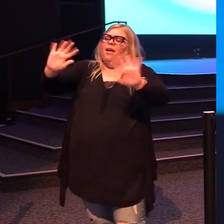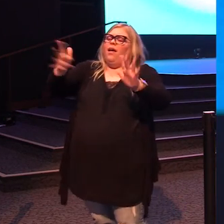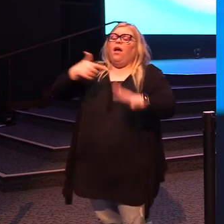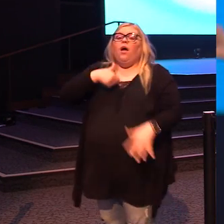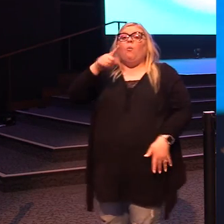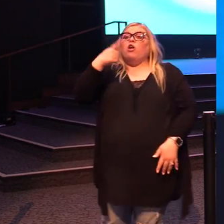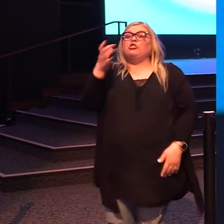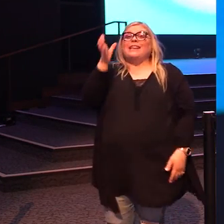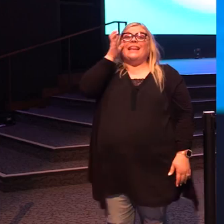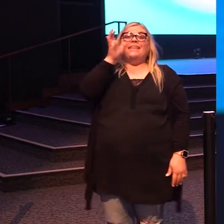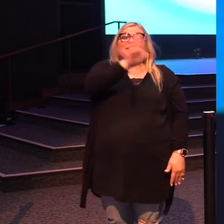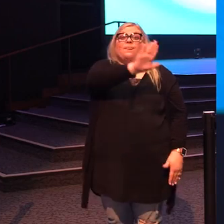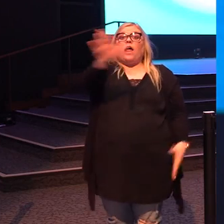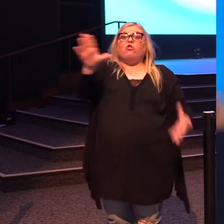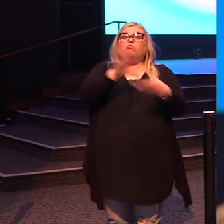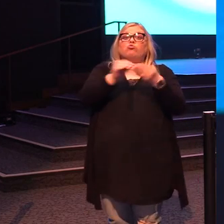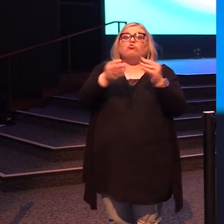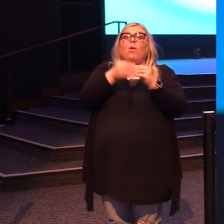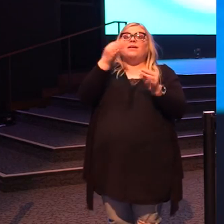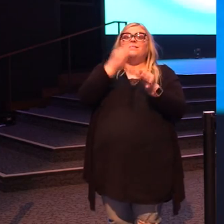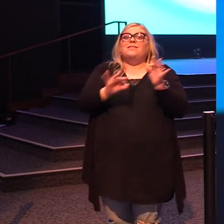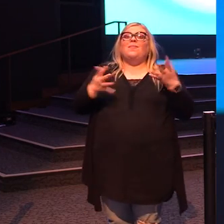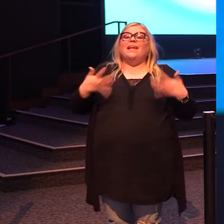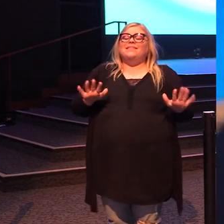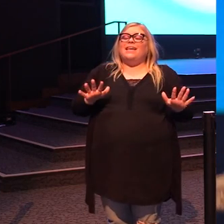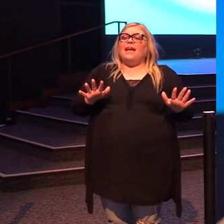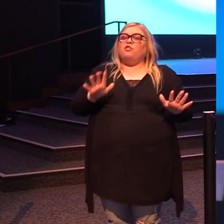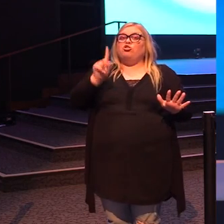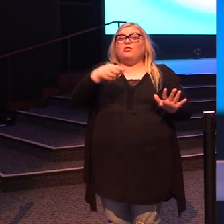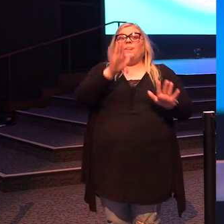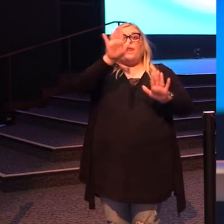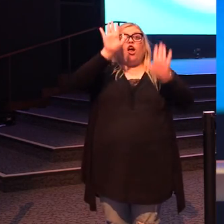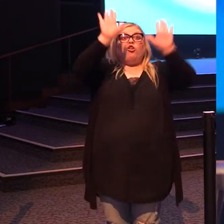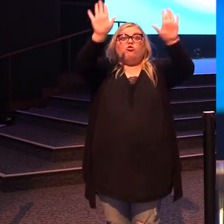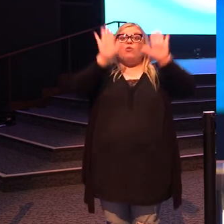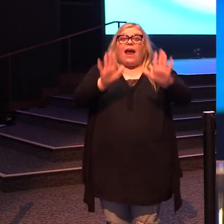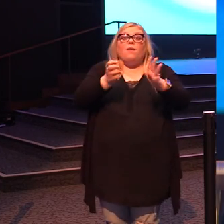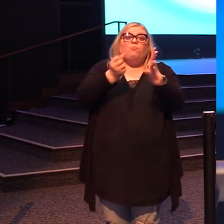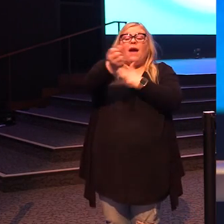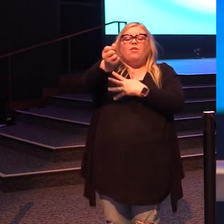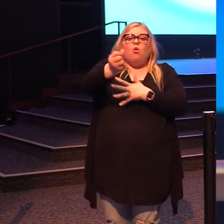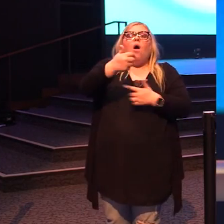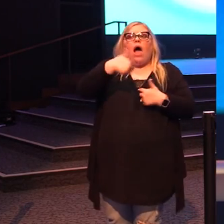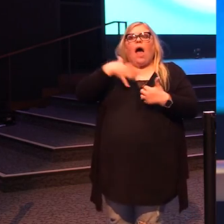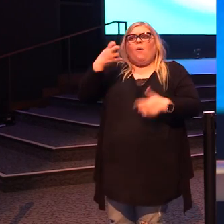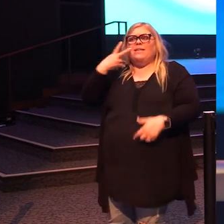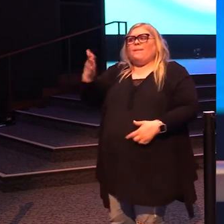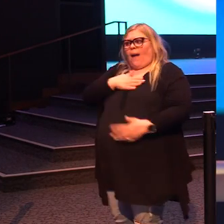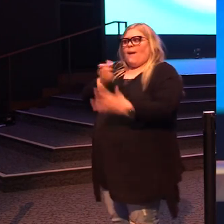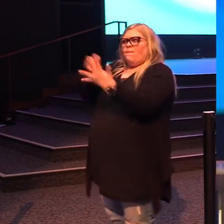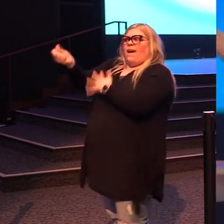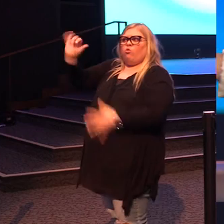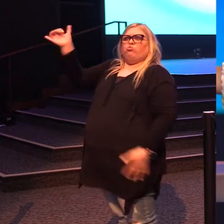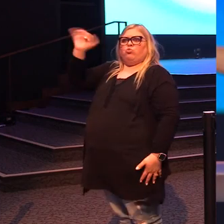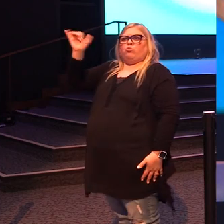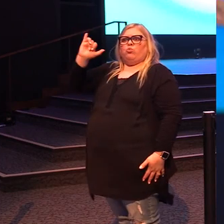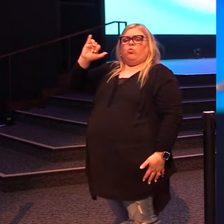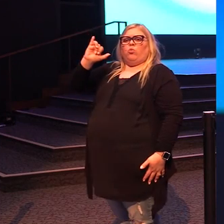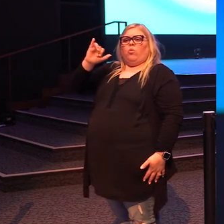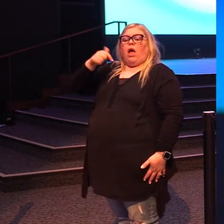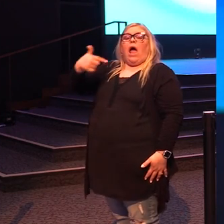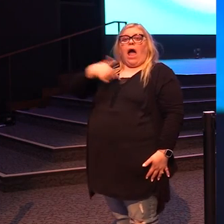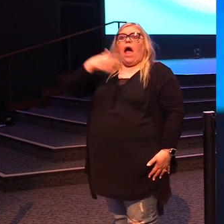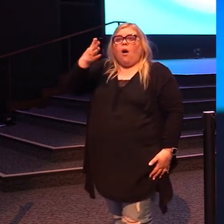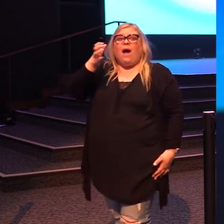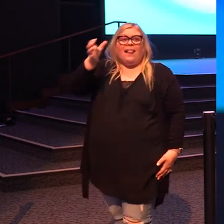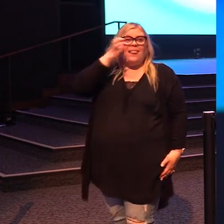listening to someone else tell a testimony of their breakthrough. I want to see my own breakthrough. I don't want to listen to the